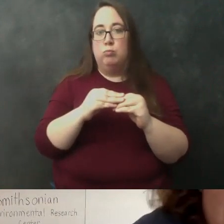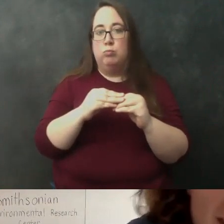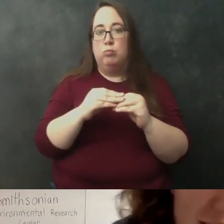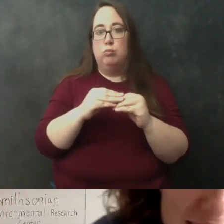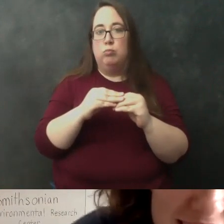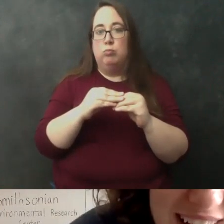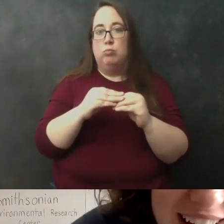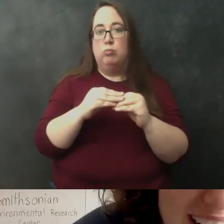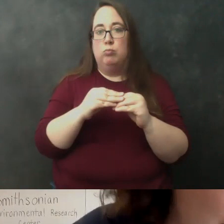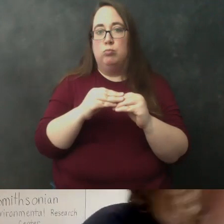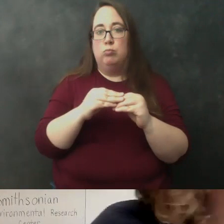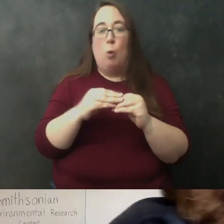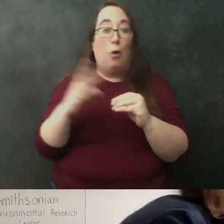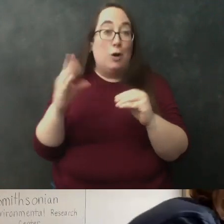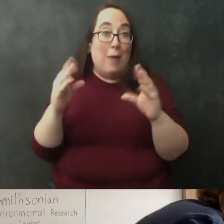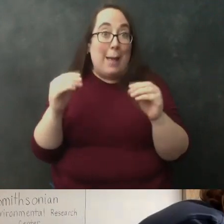okay or a crab